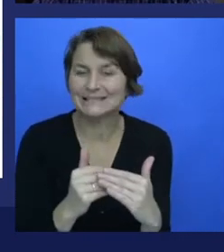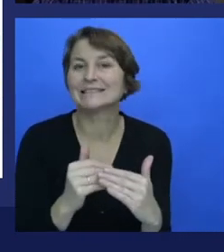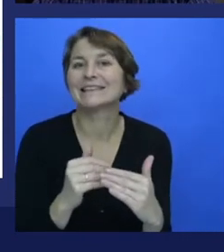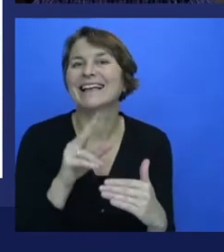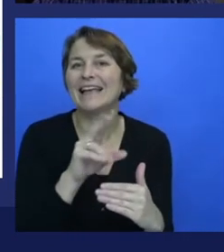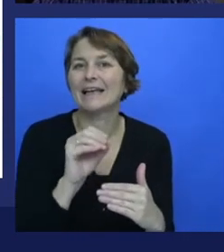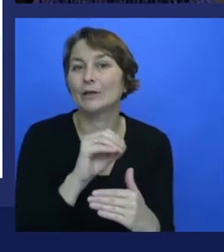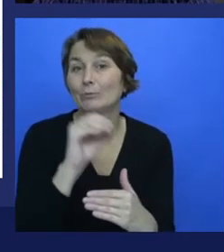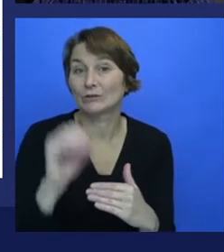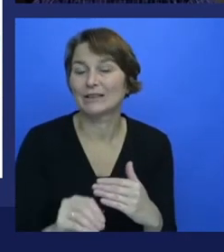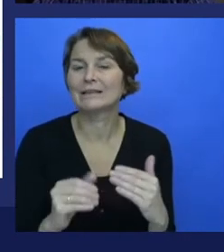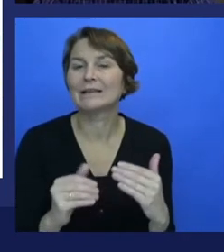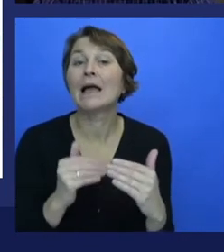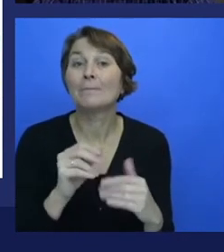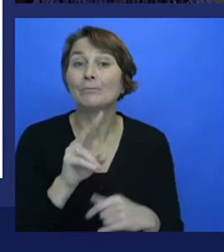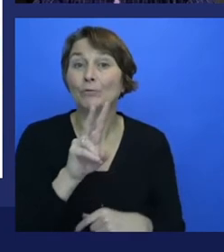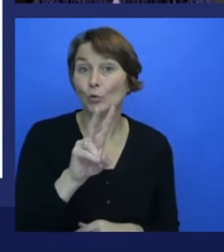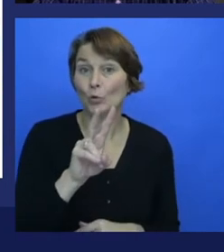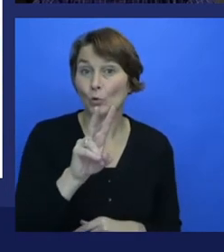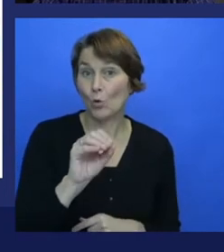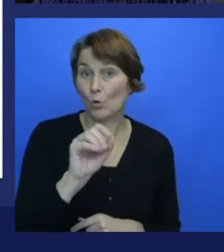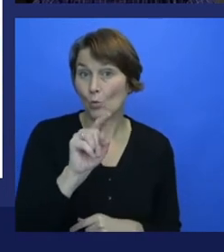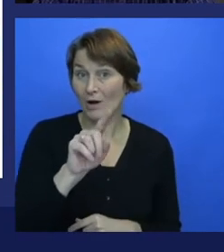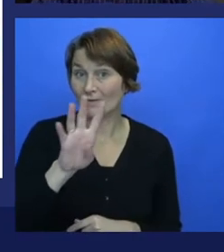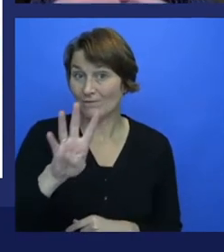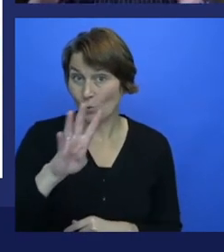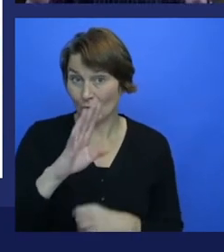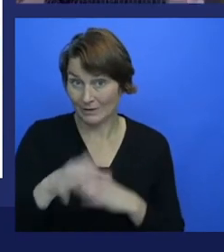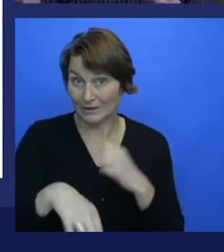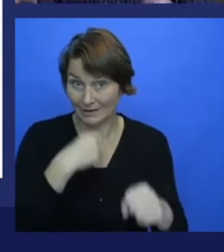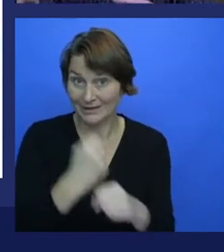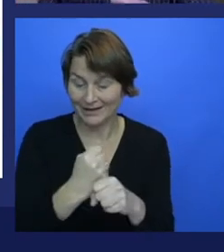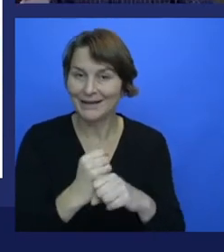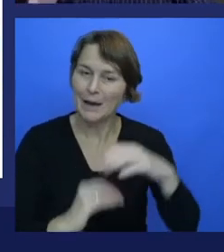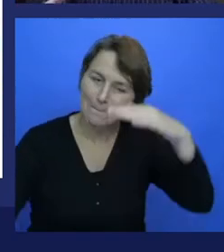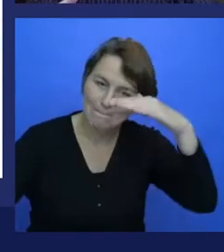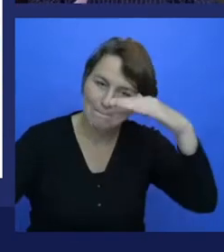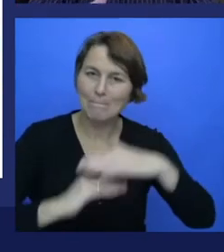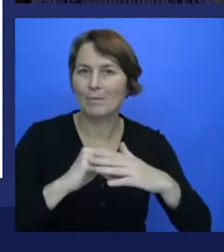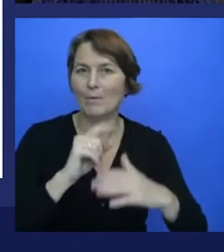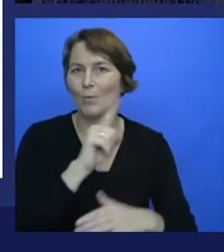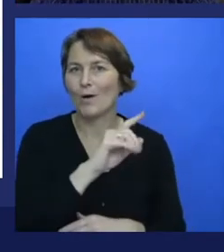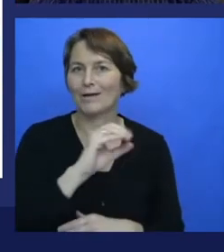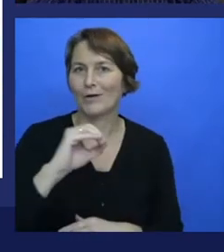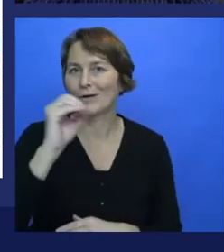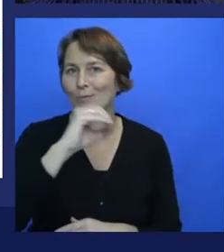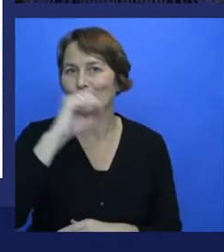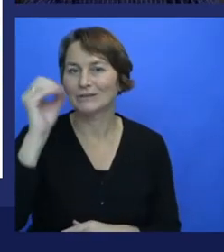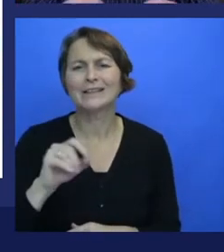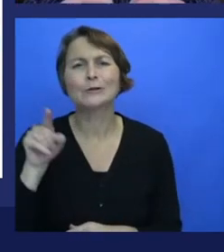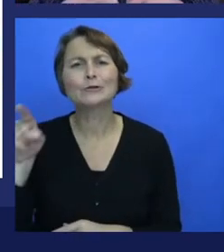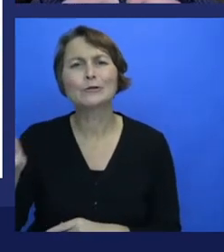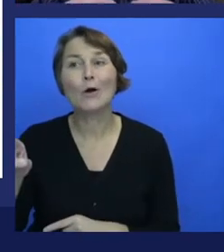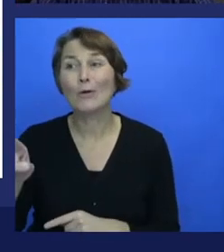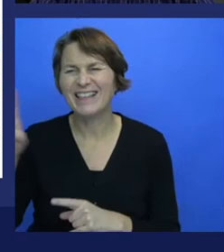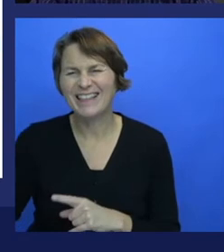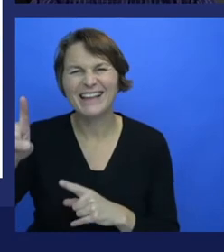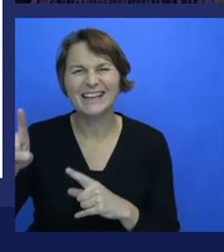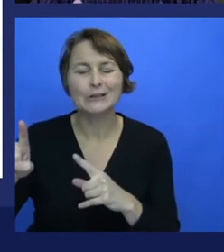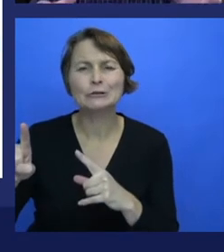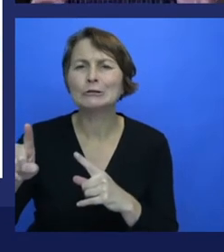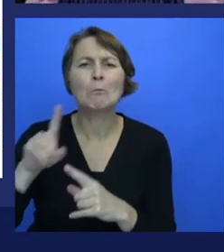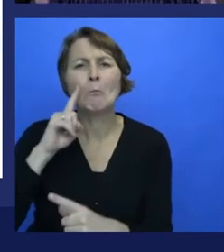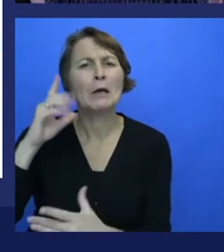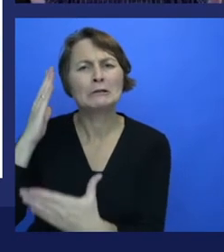And so in that sense, the scruffies had their day. The best the decision trees could do on this was quickly